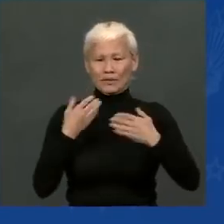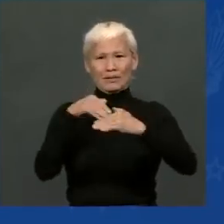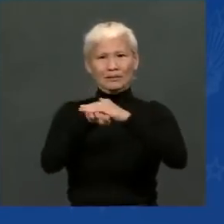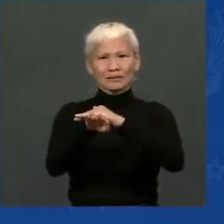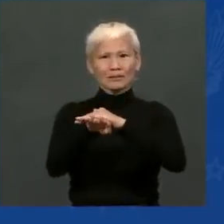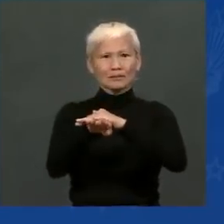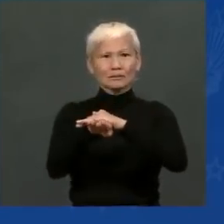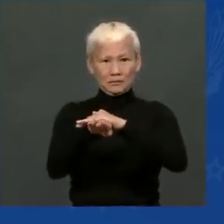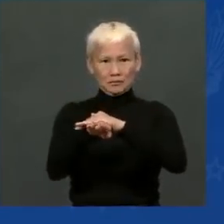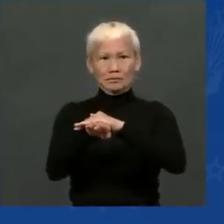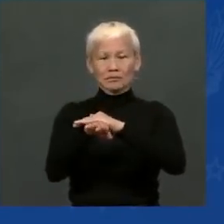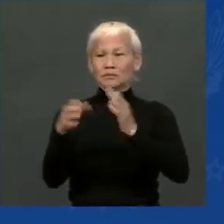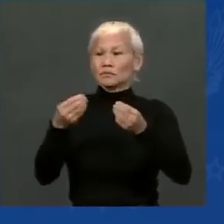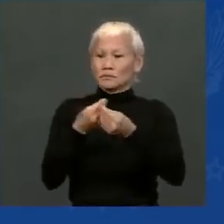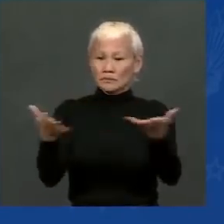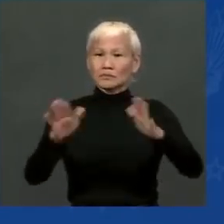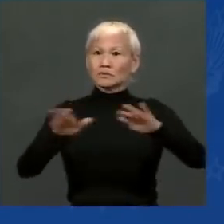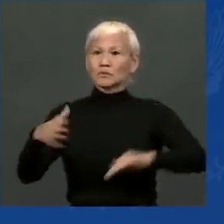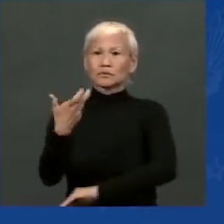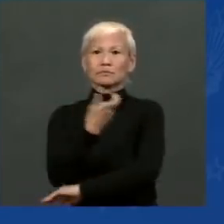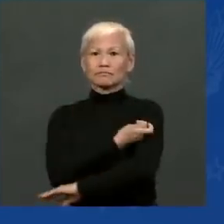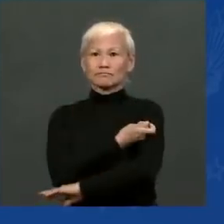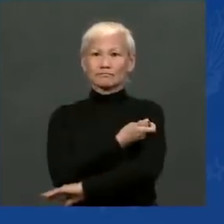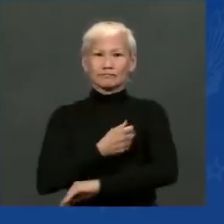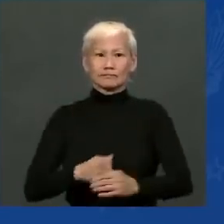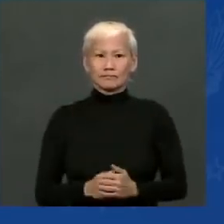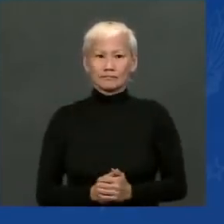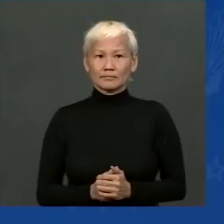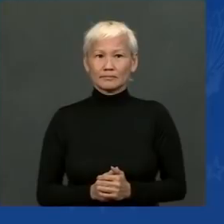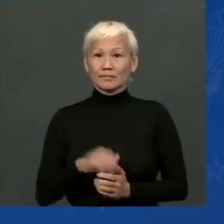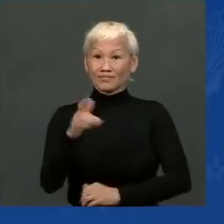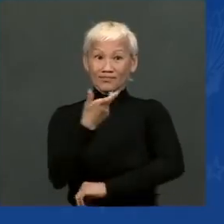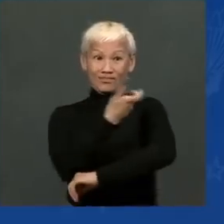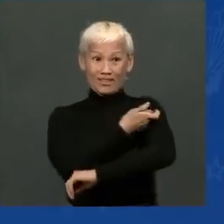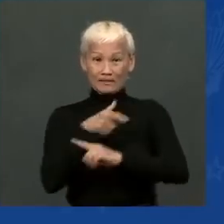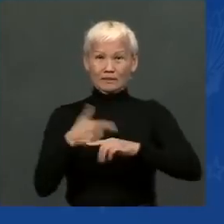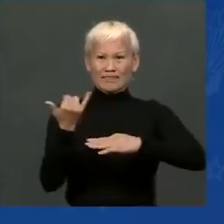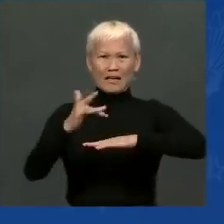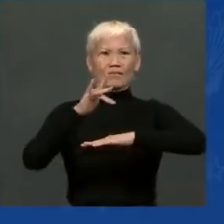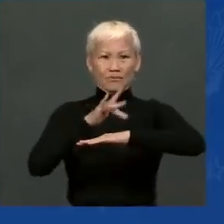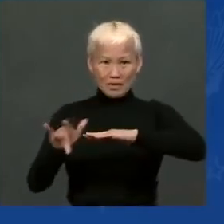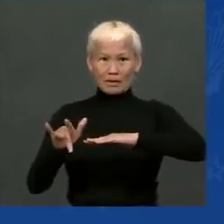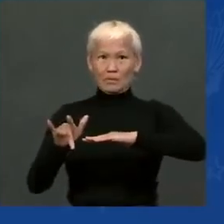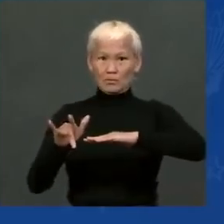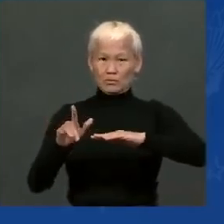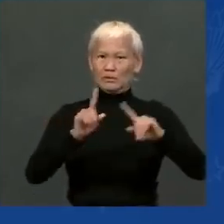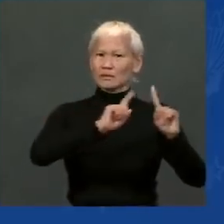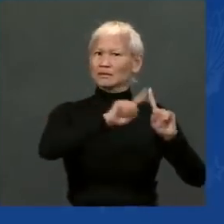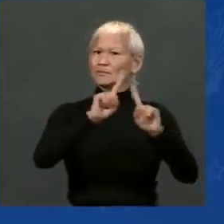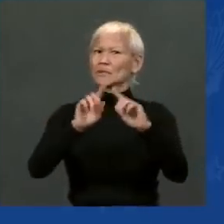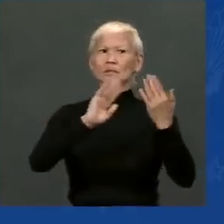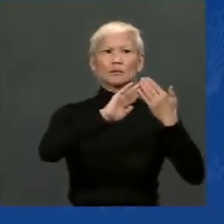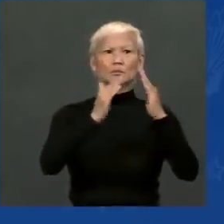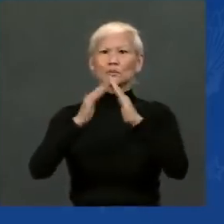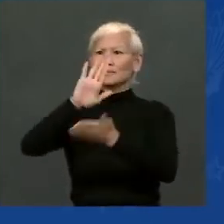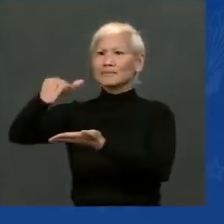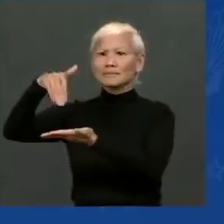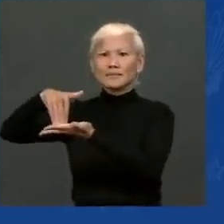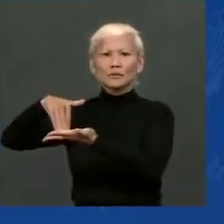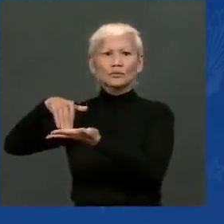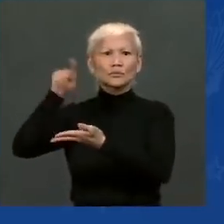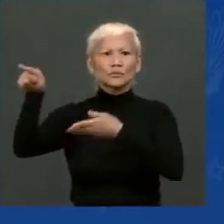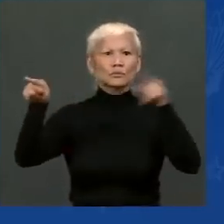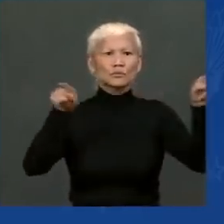vaccination program for adults. We're making vaccines available at hundreds of community health centers, rural health clinics,